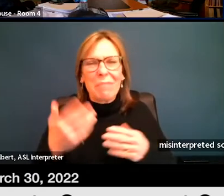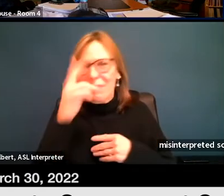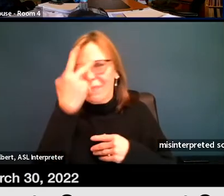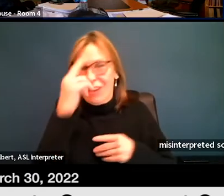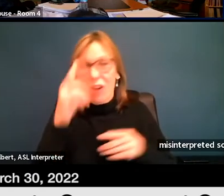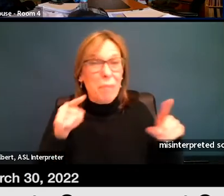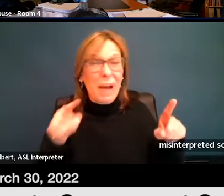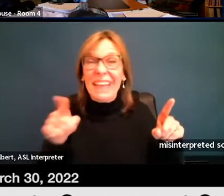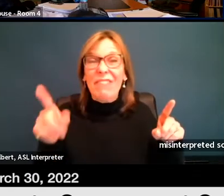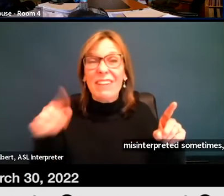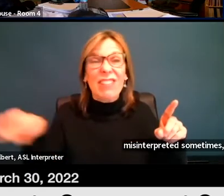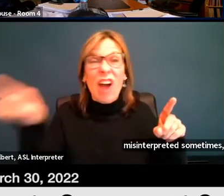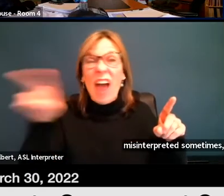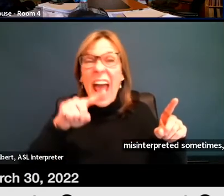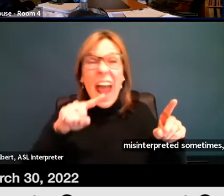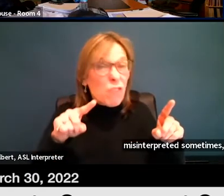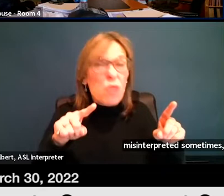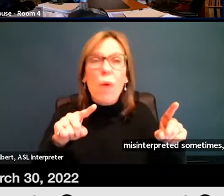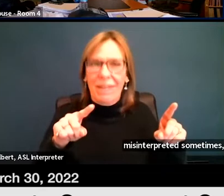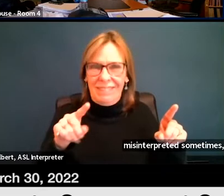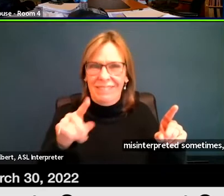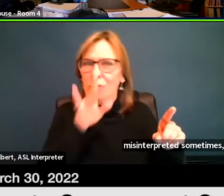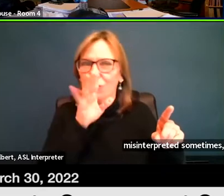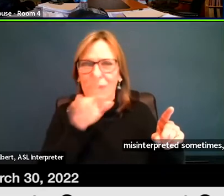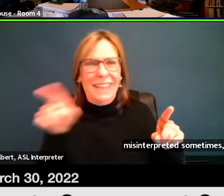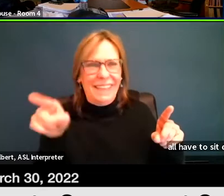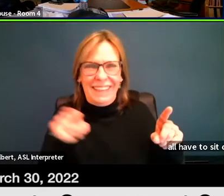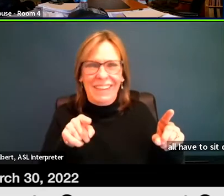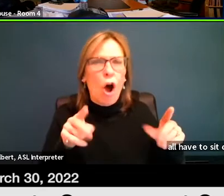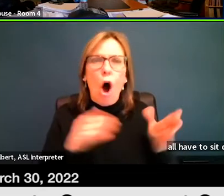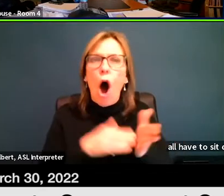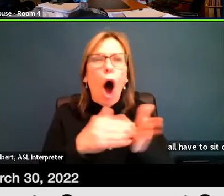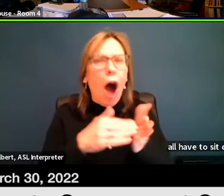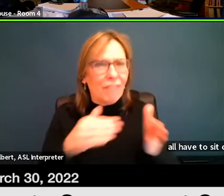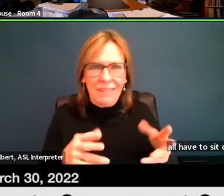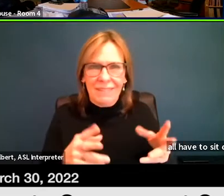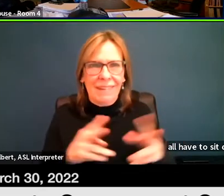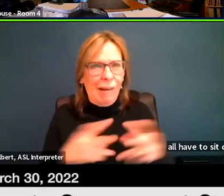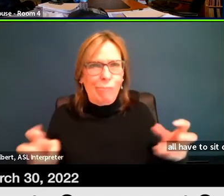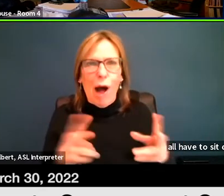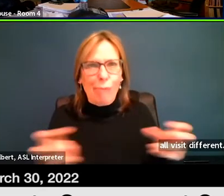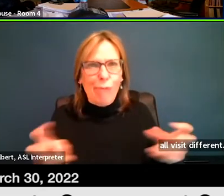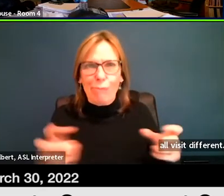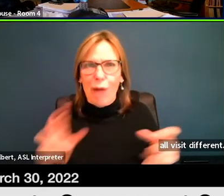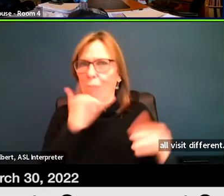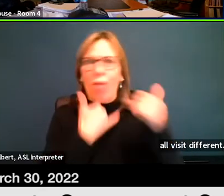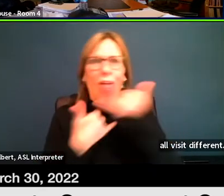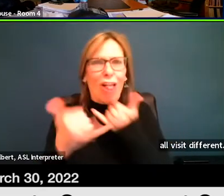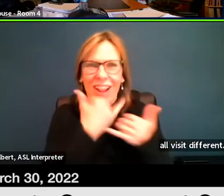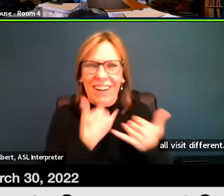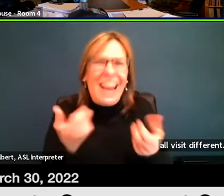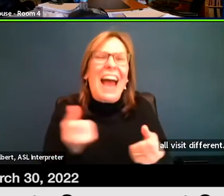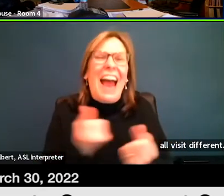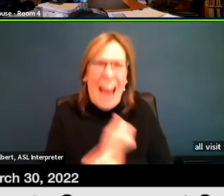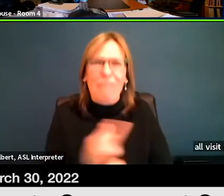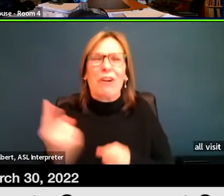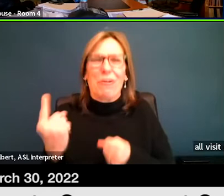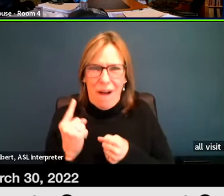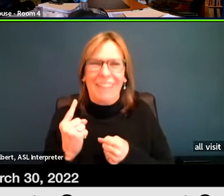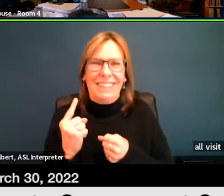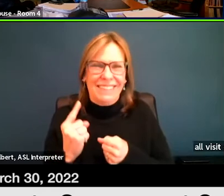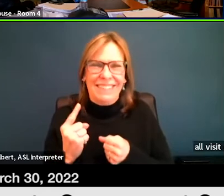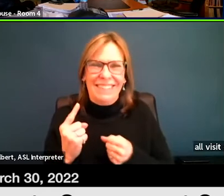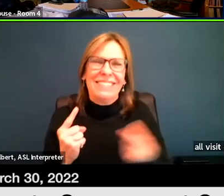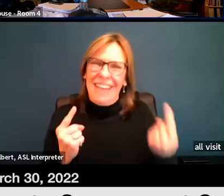misinterpreted opportunity. Yes. They misinterpret almost everybody. So I see